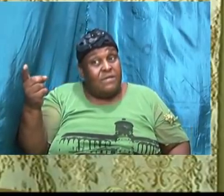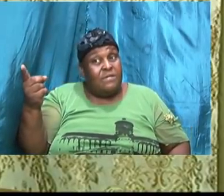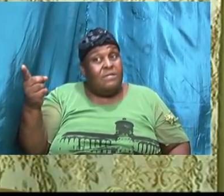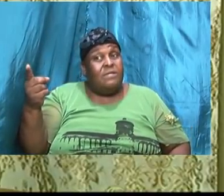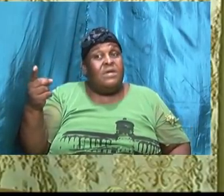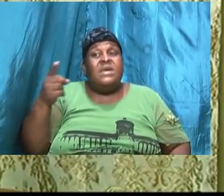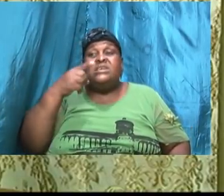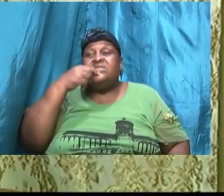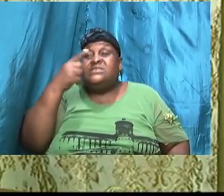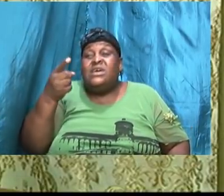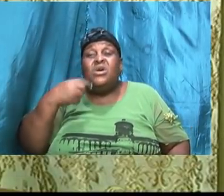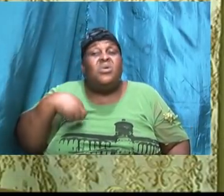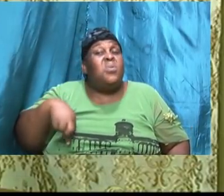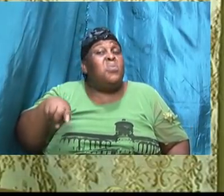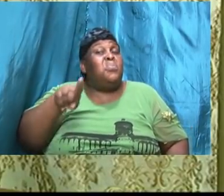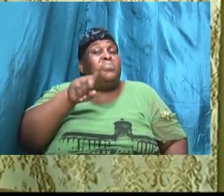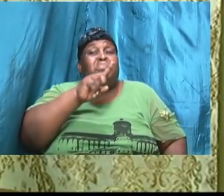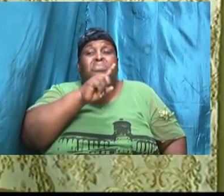said we